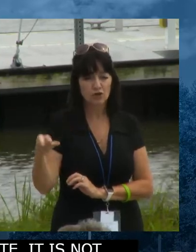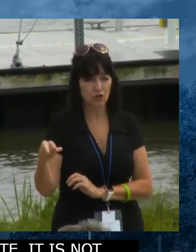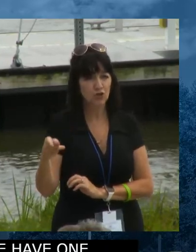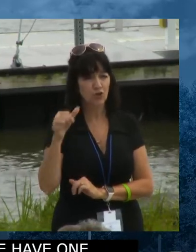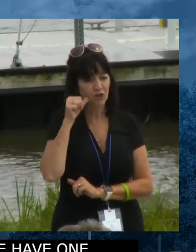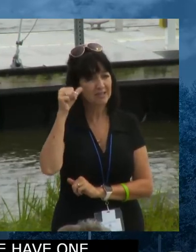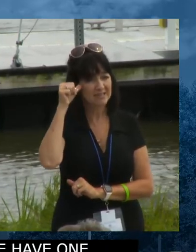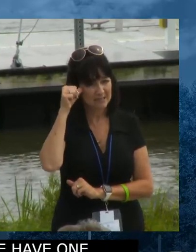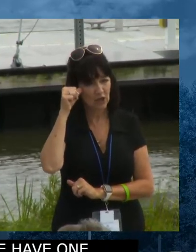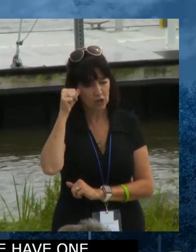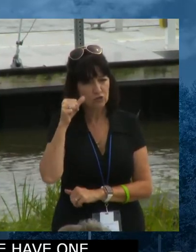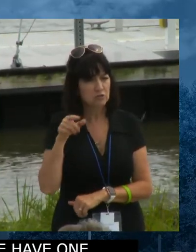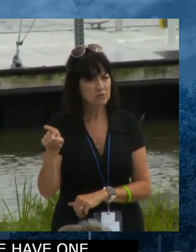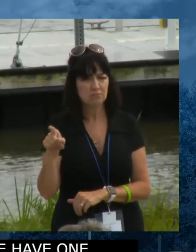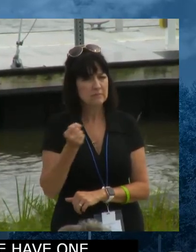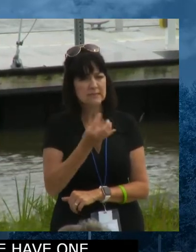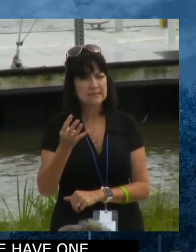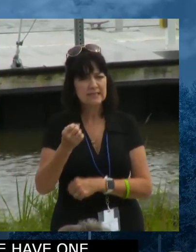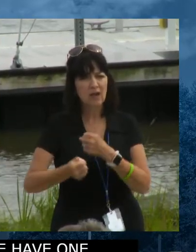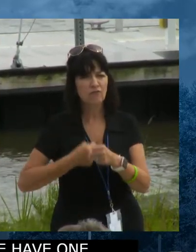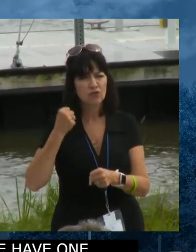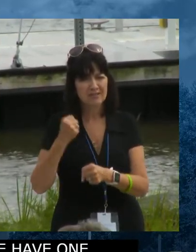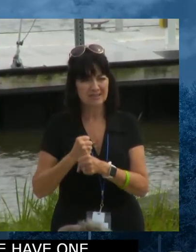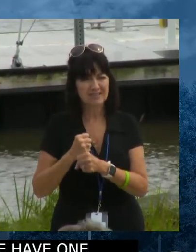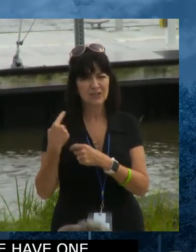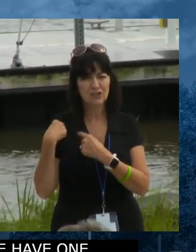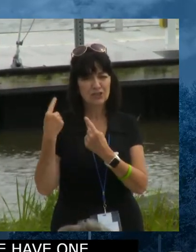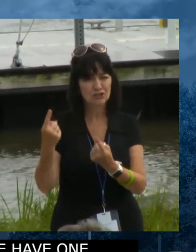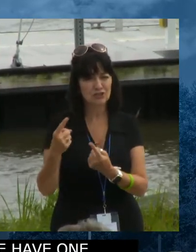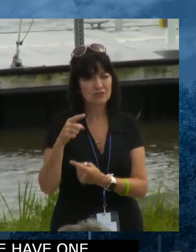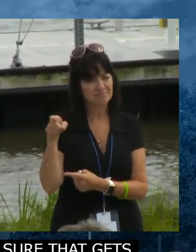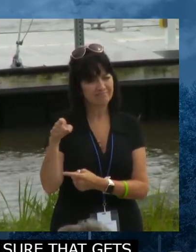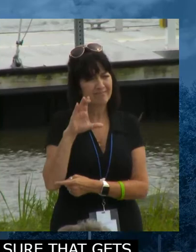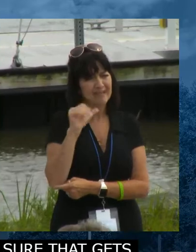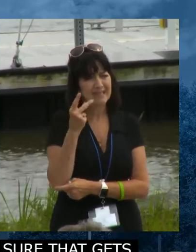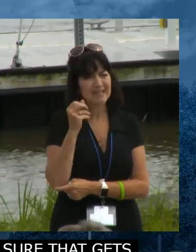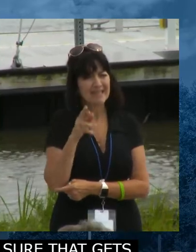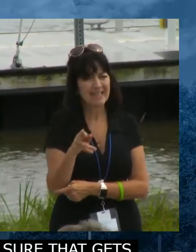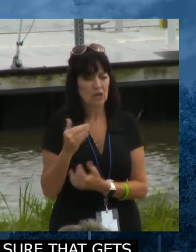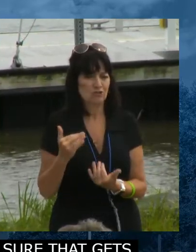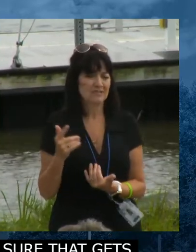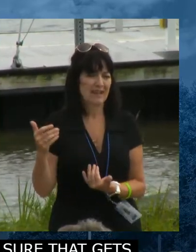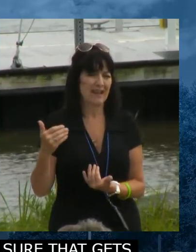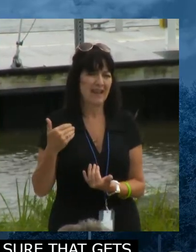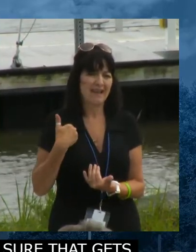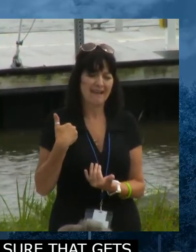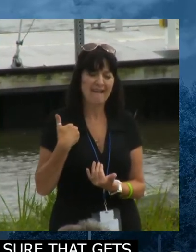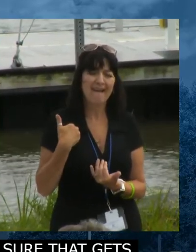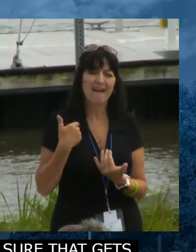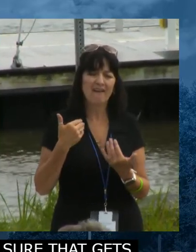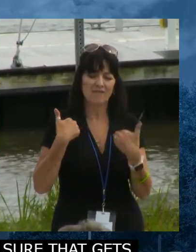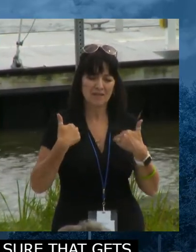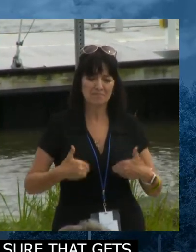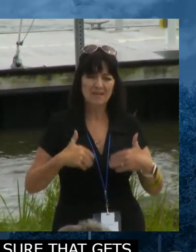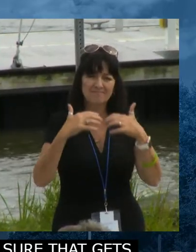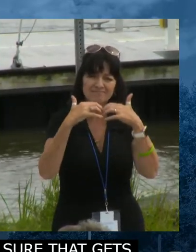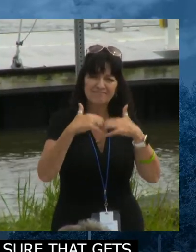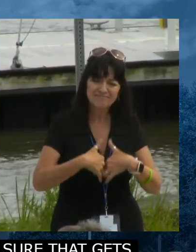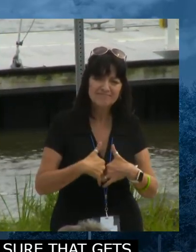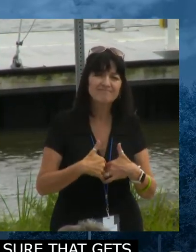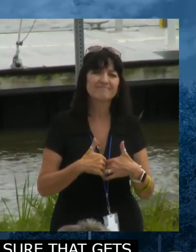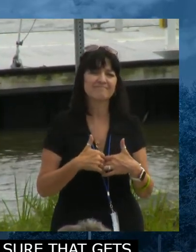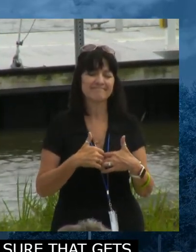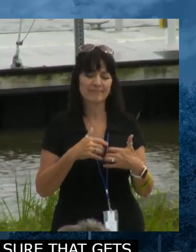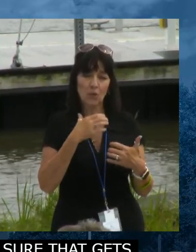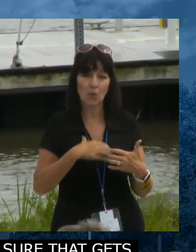cancer for several years now and she's now having kidney failure and on dialysis and doing those things. But it is still her hope that this